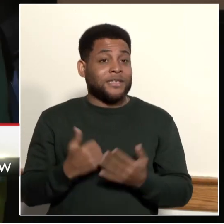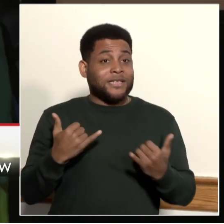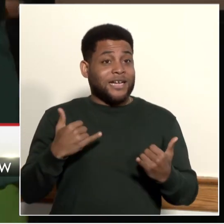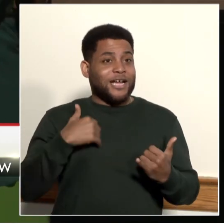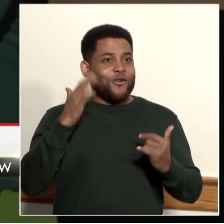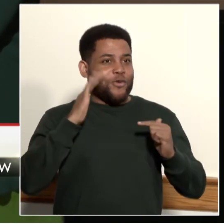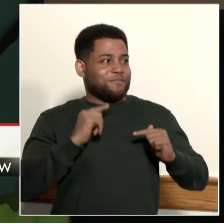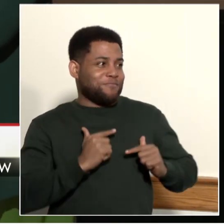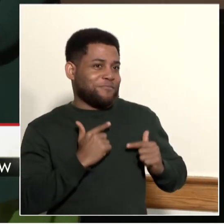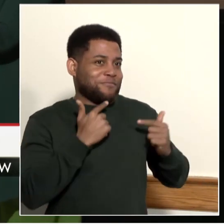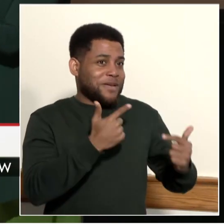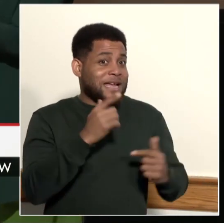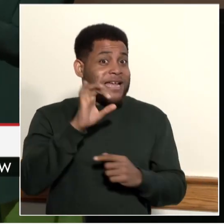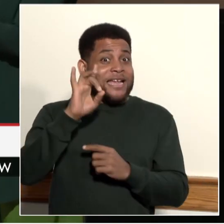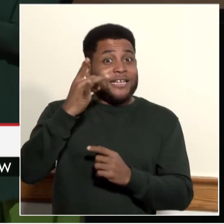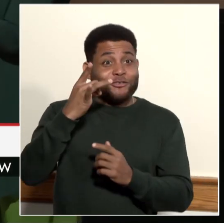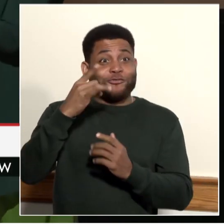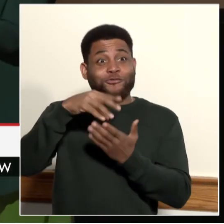Tate.